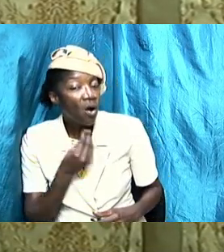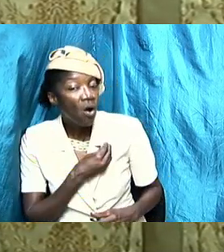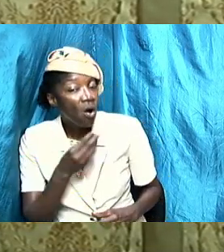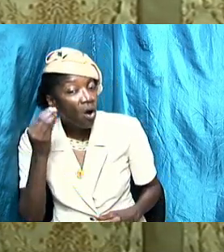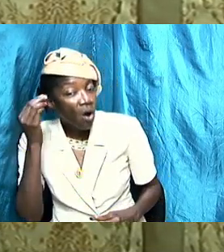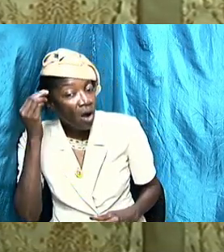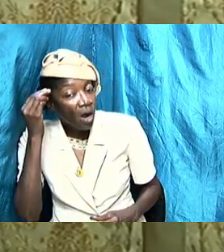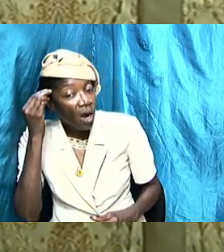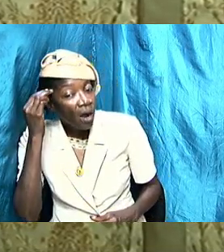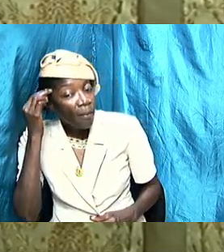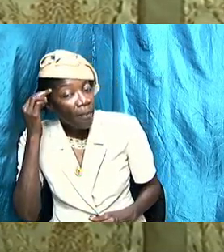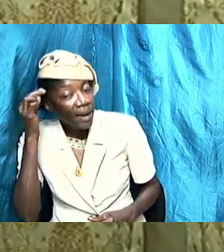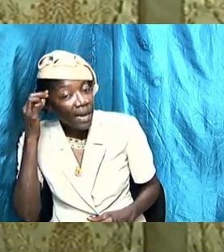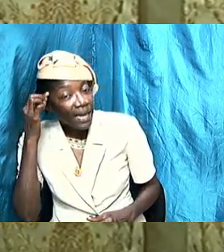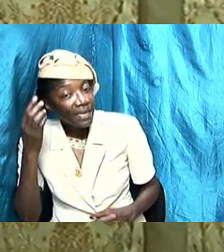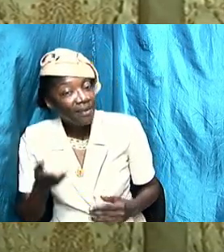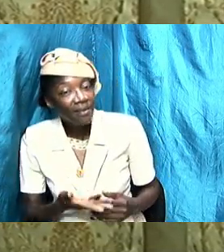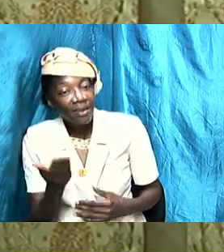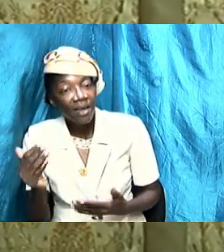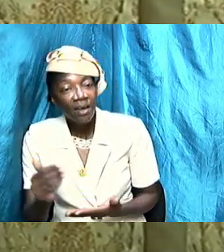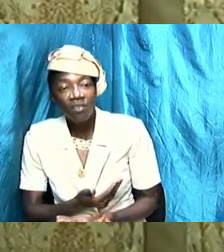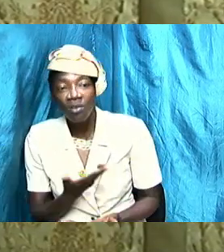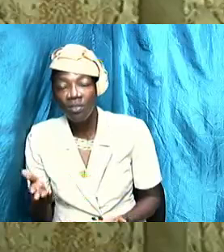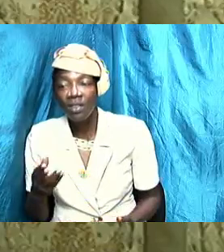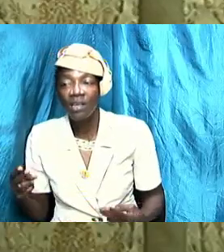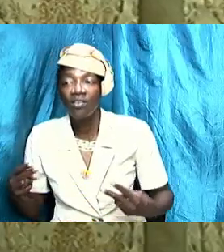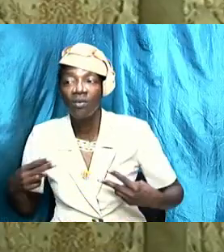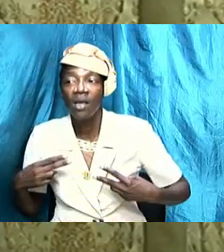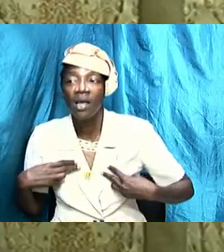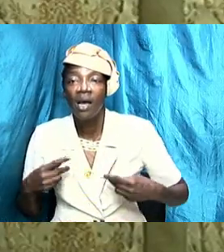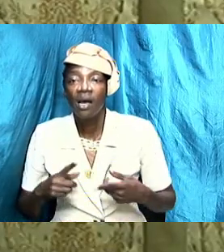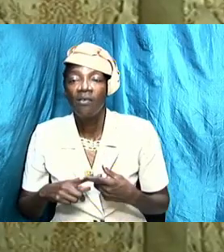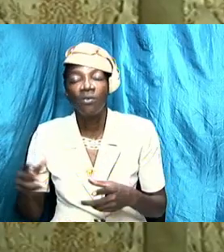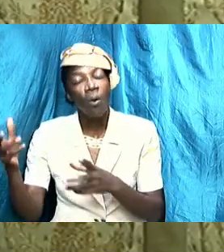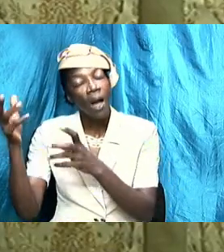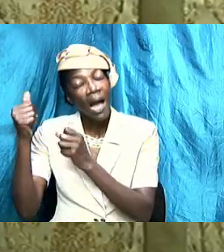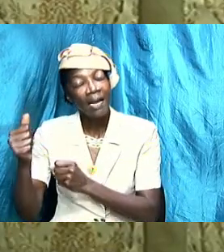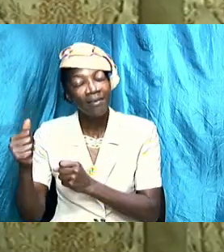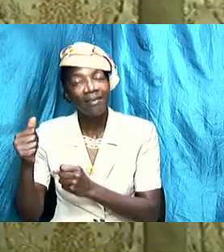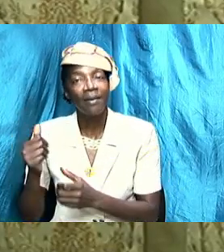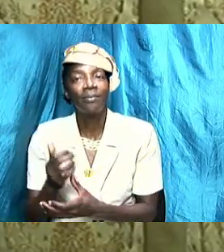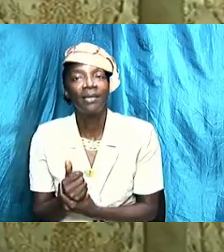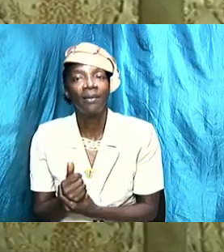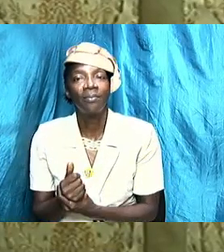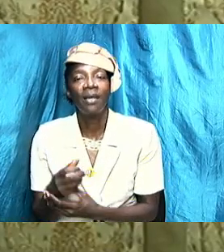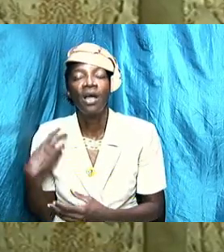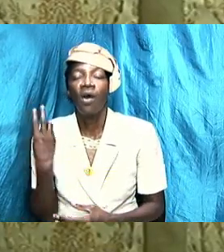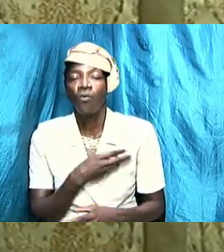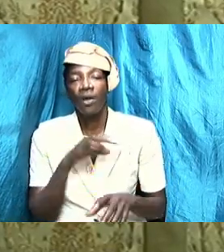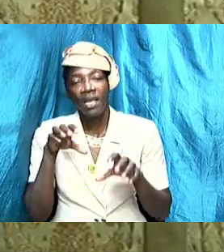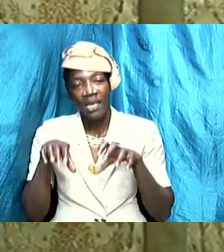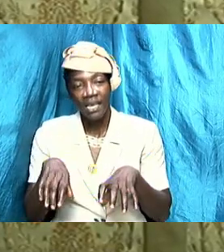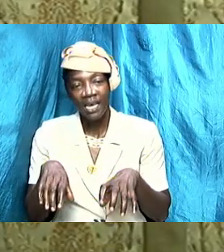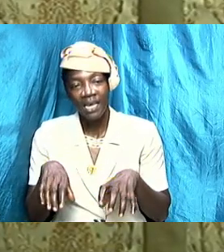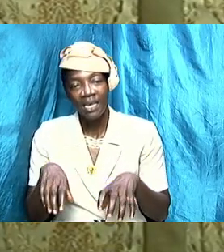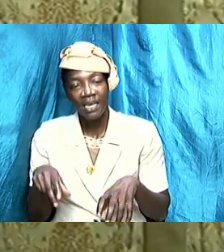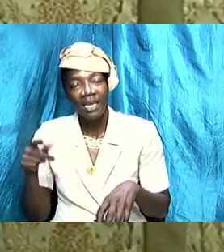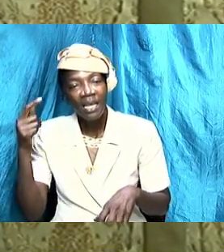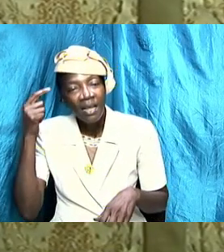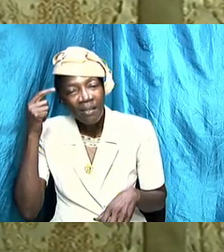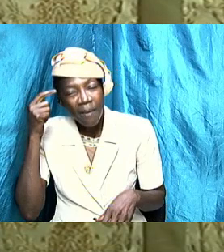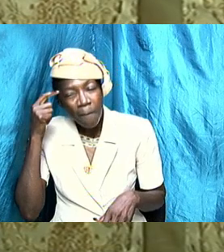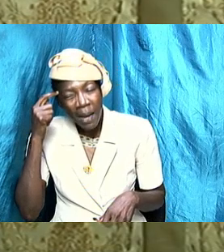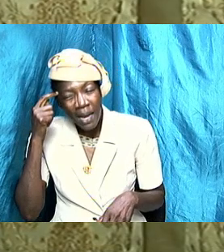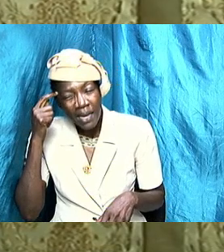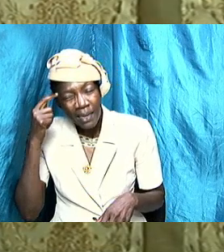are some things that we will have to accept and we can the mind is so